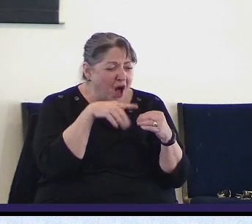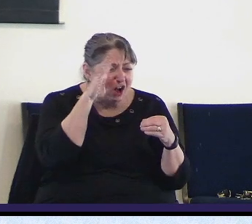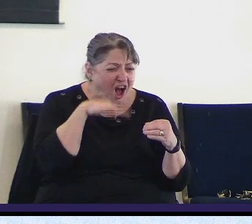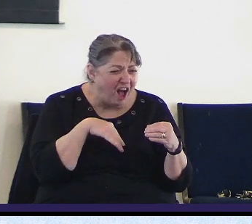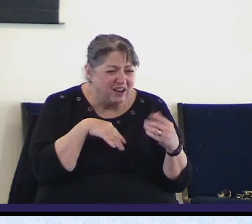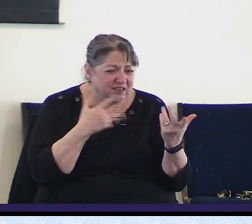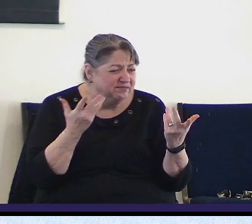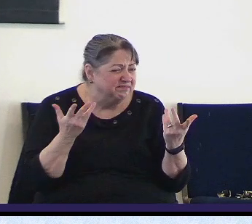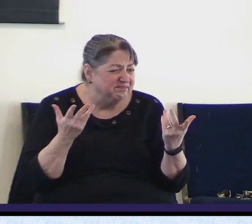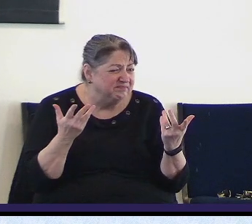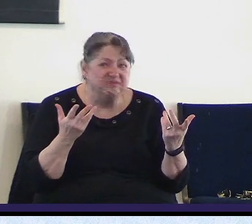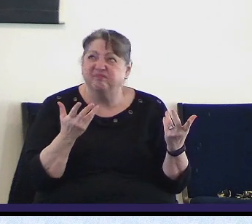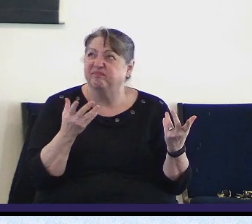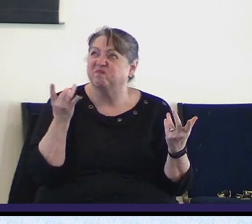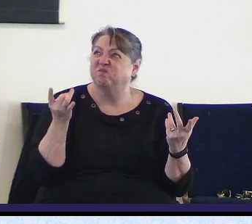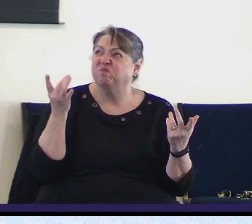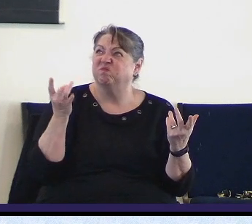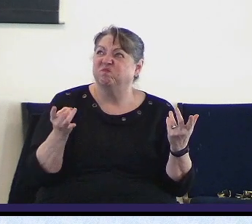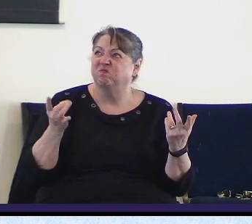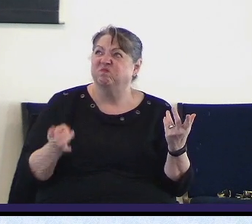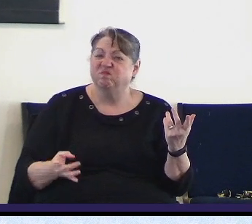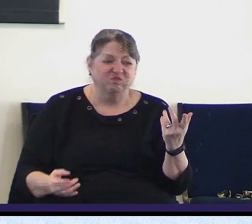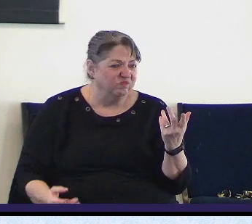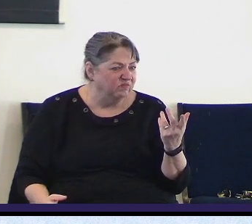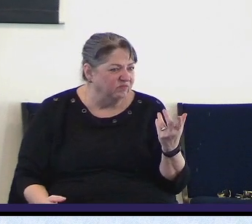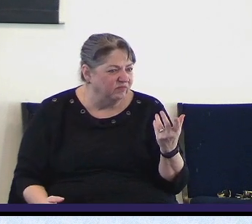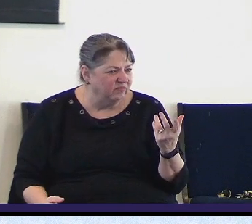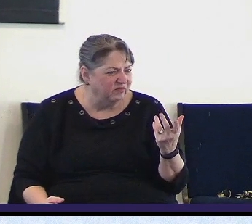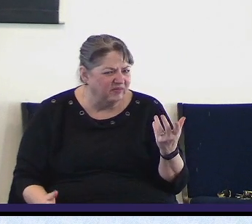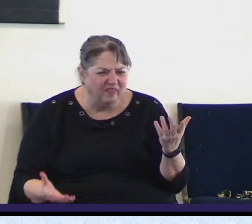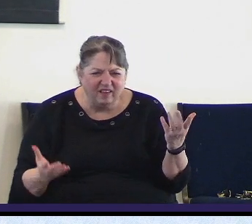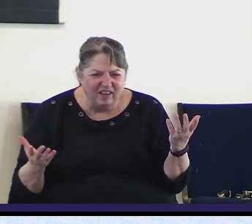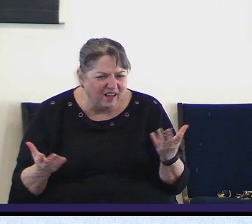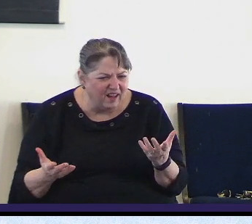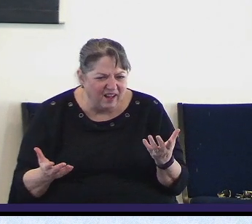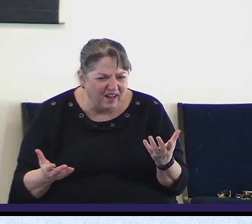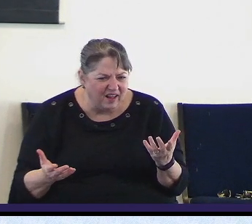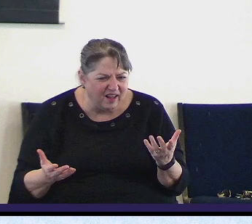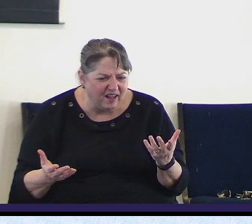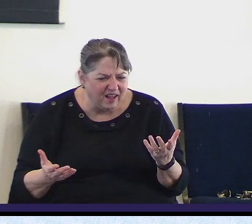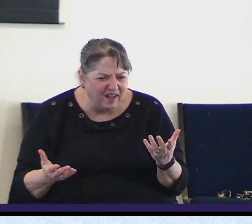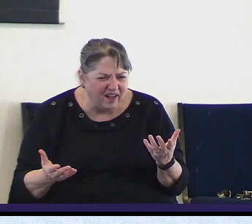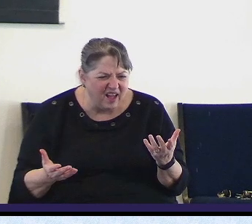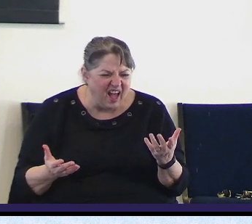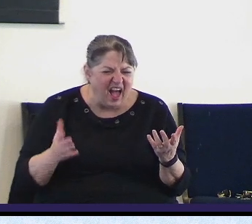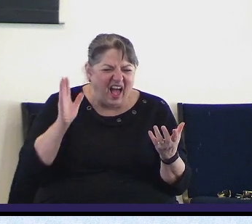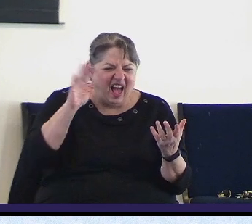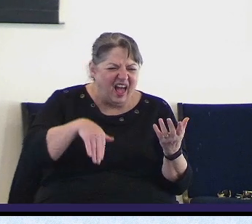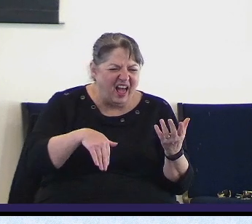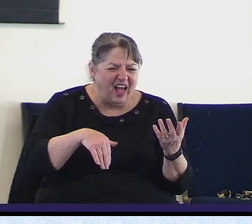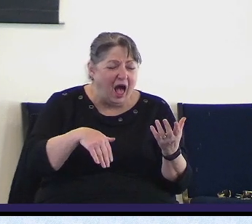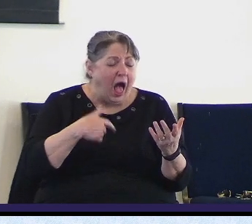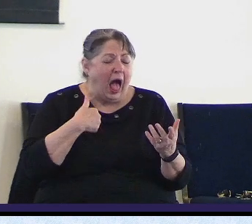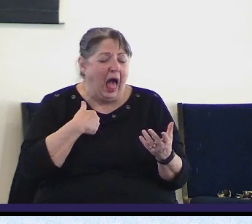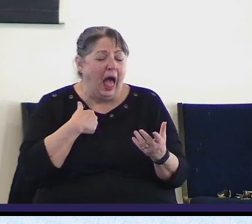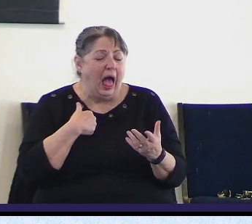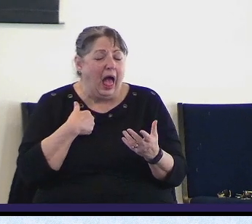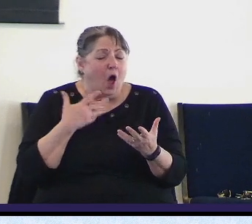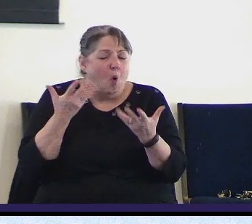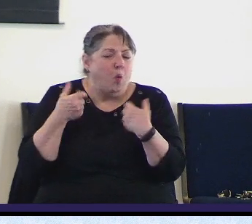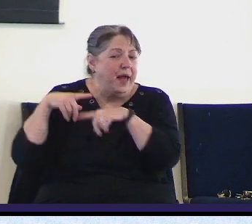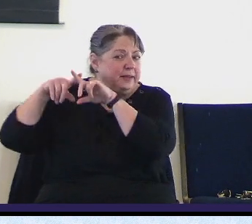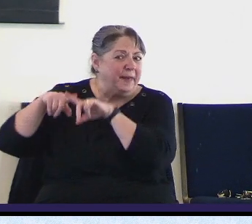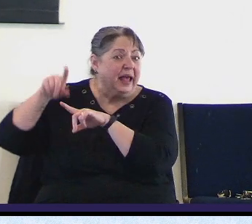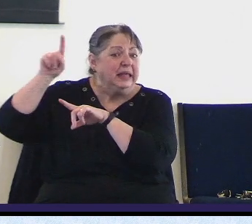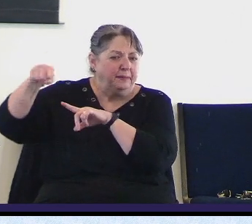world what the social media have to say about what's going on today disregard what he said what the social media said because